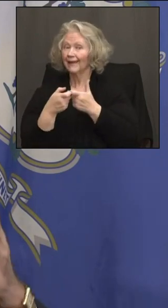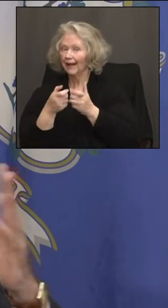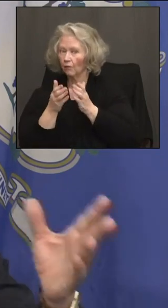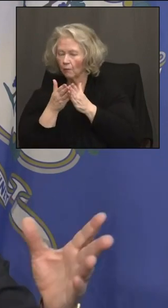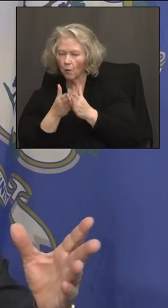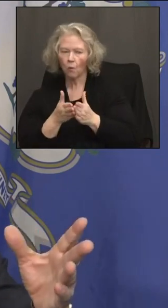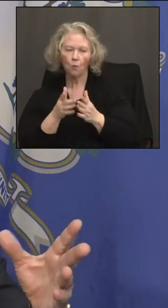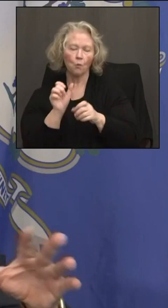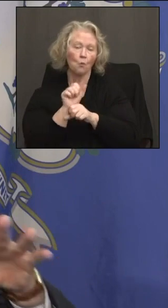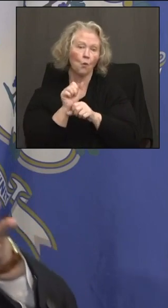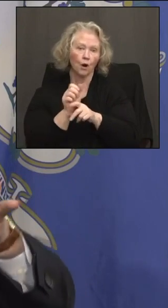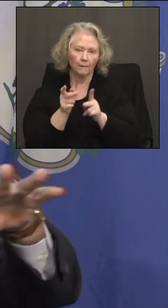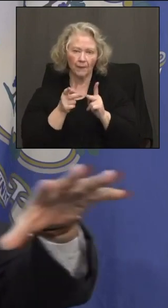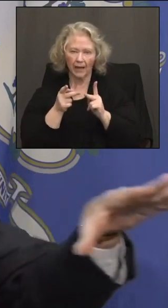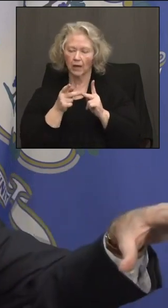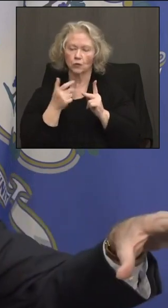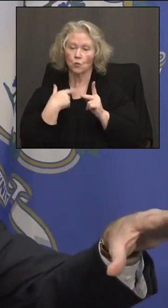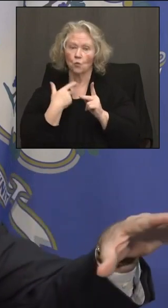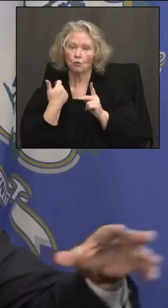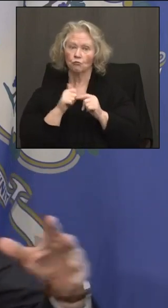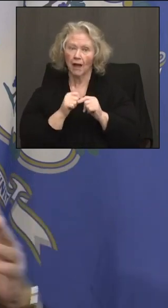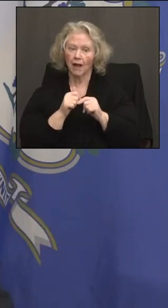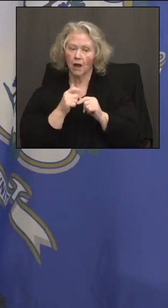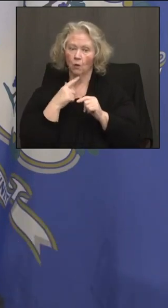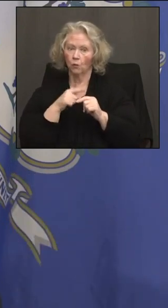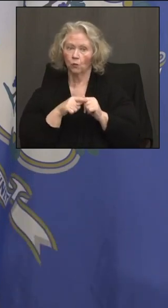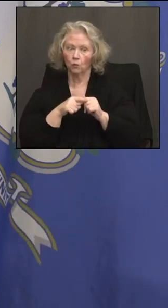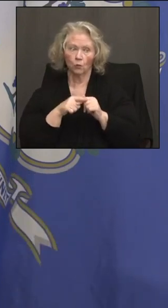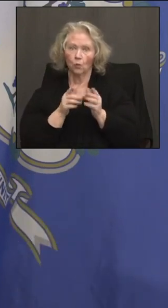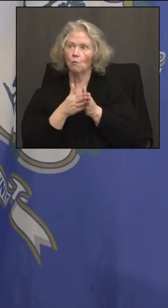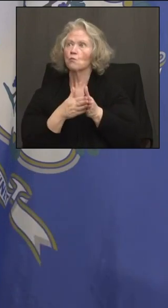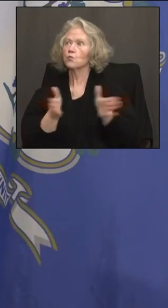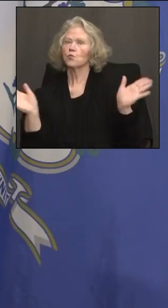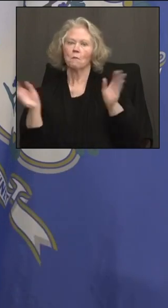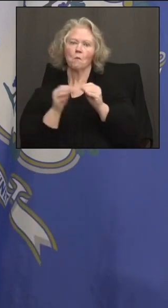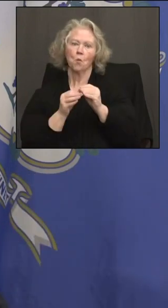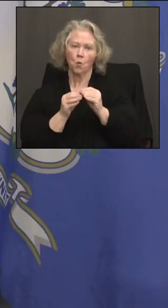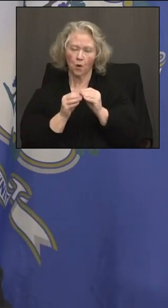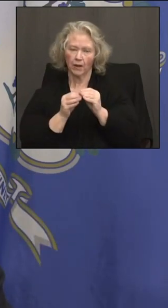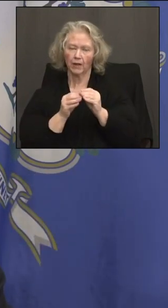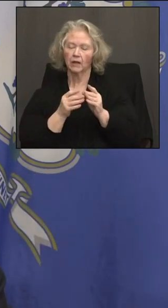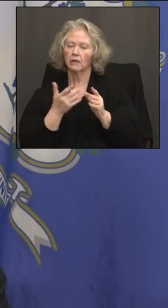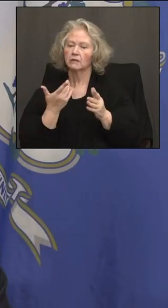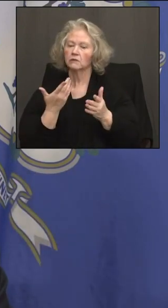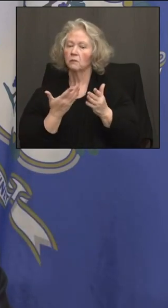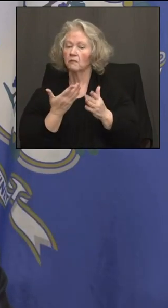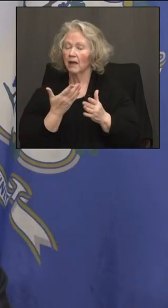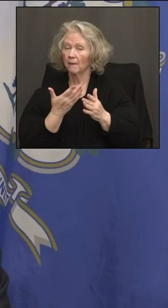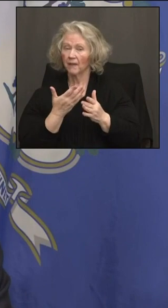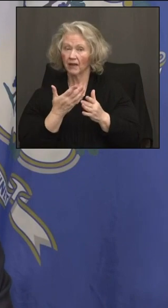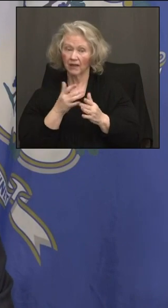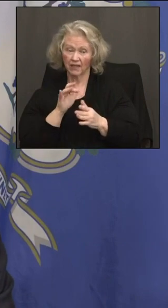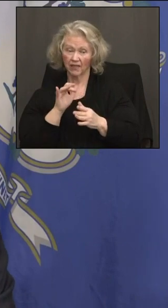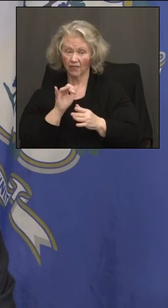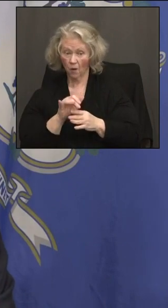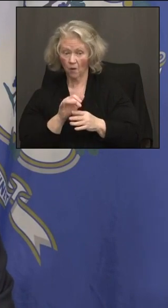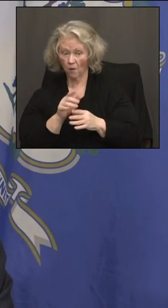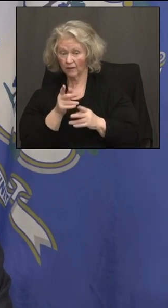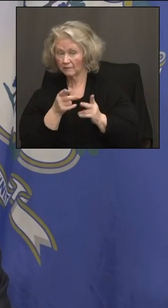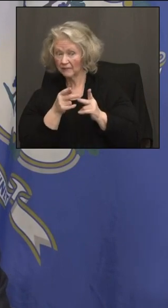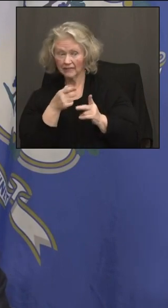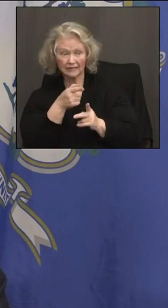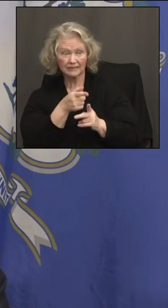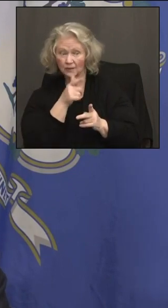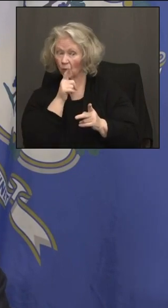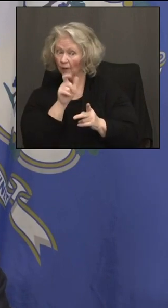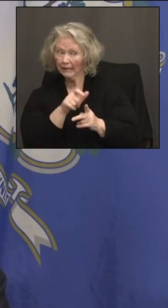work sites. So we're trying to expand our reach. So maybe those same group of vaccine sites don't have the